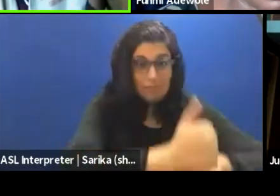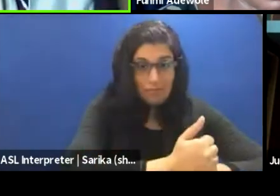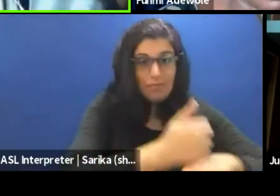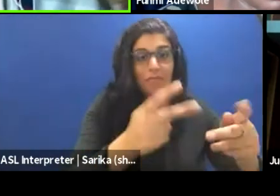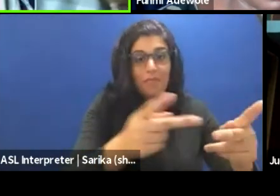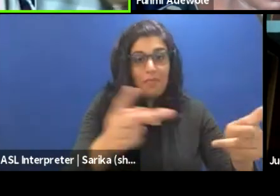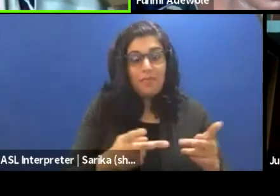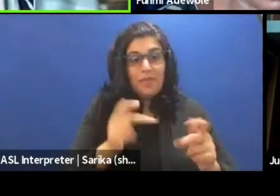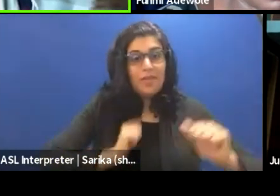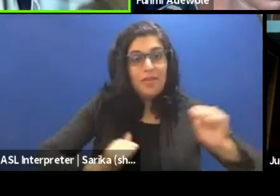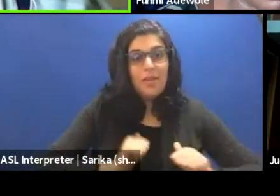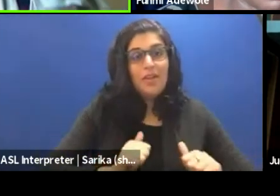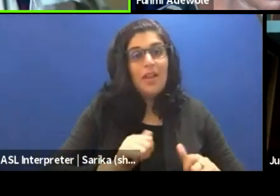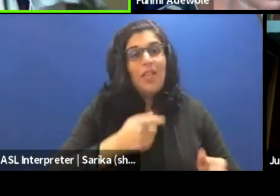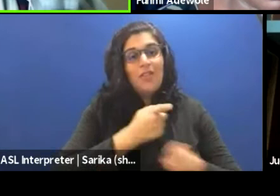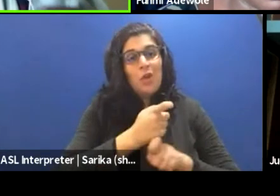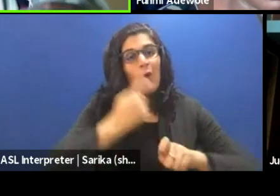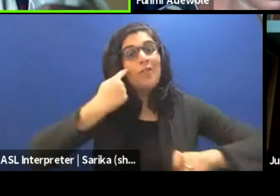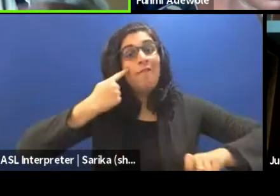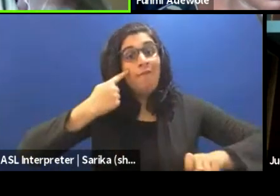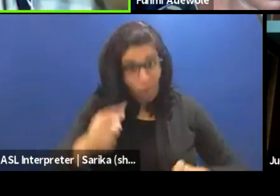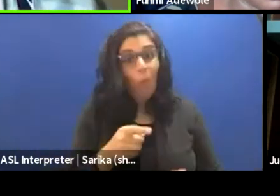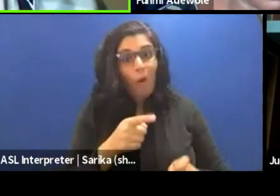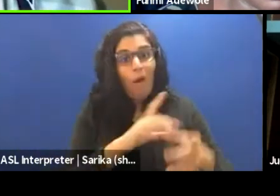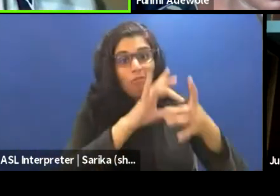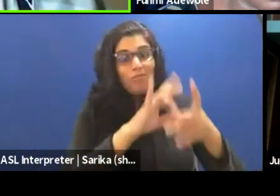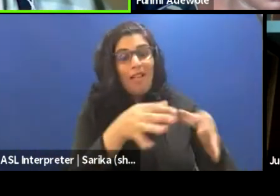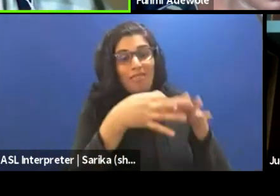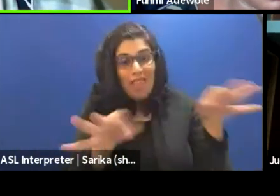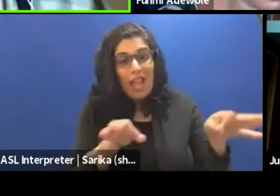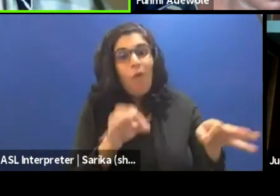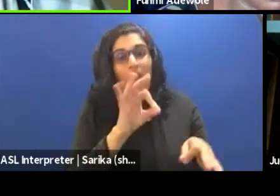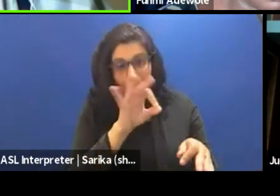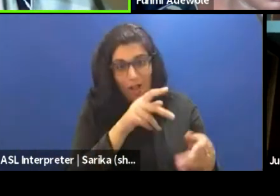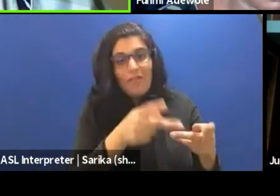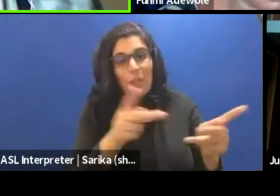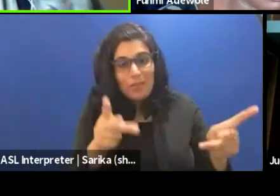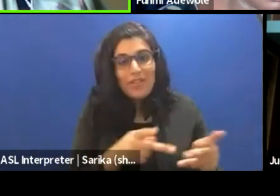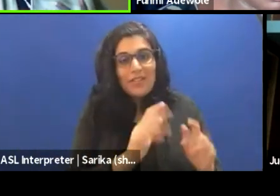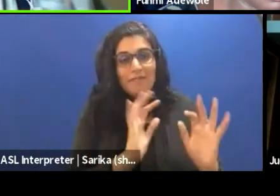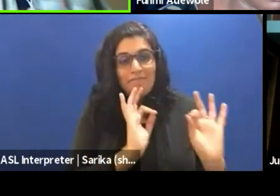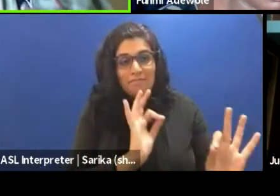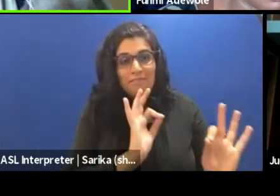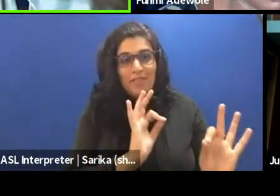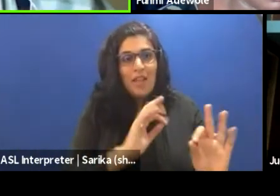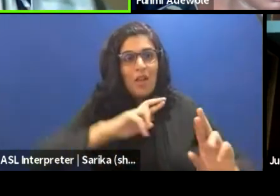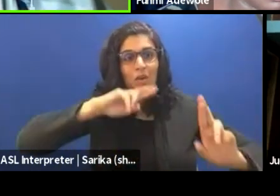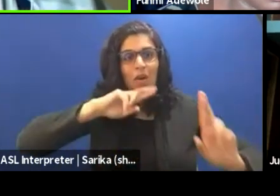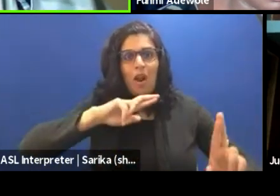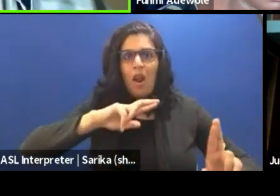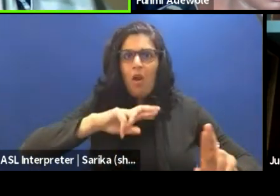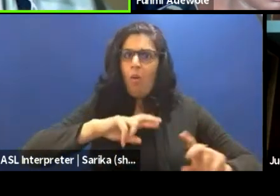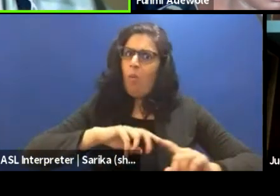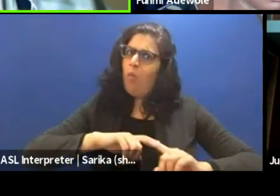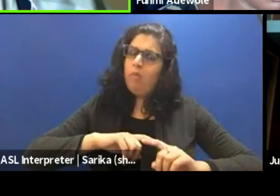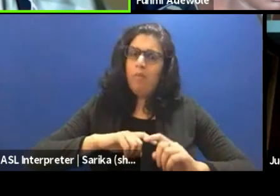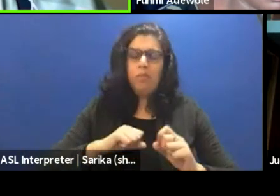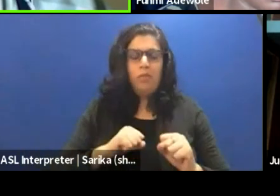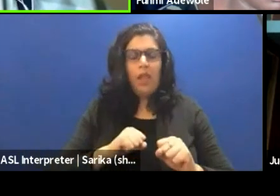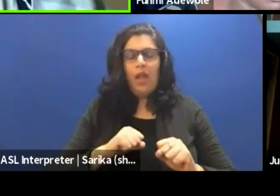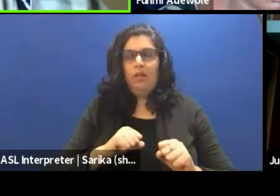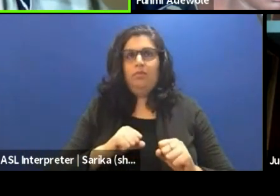jokes for the place and with language of the place, and the response was so much more